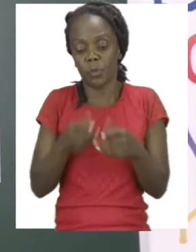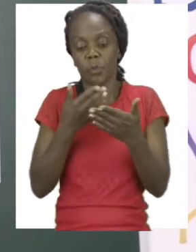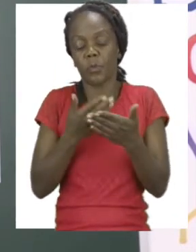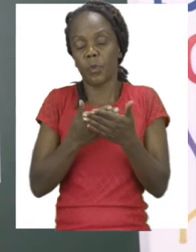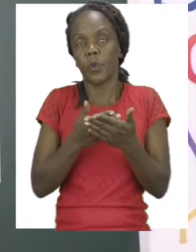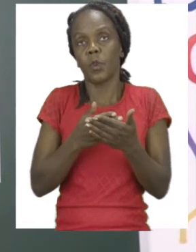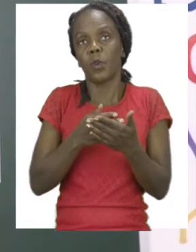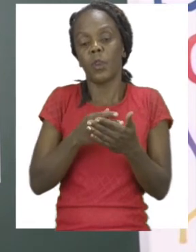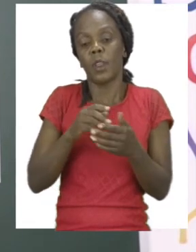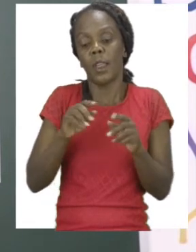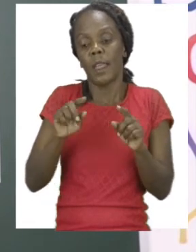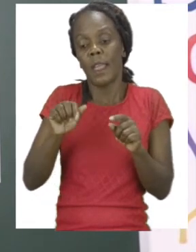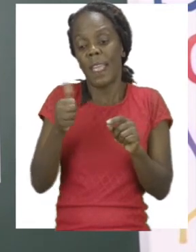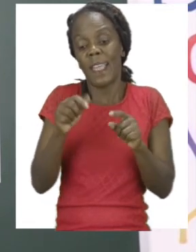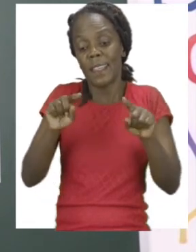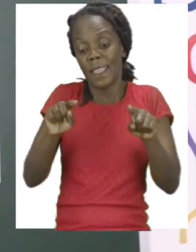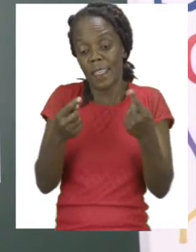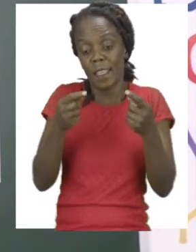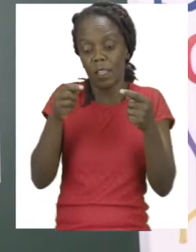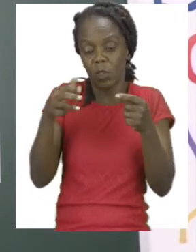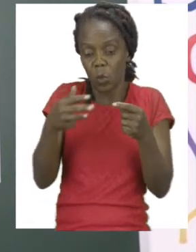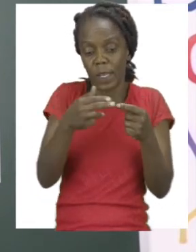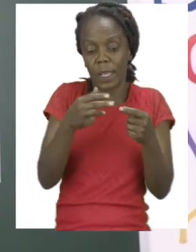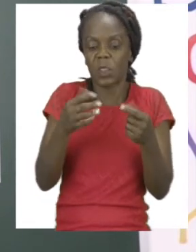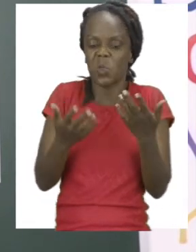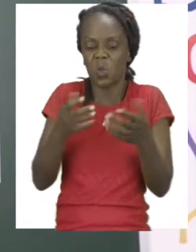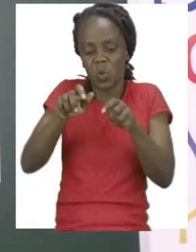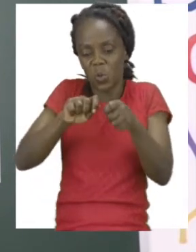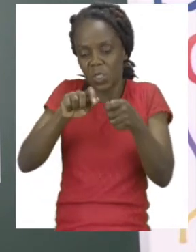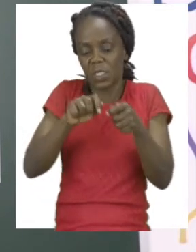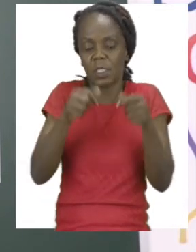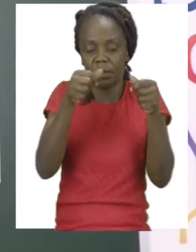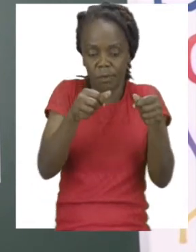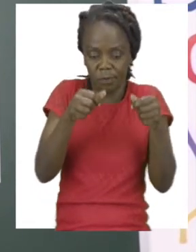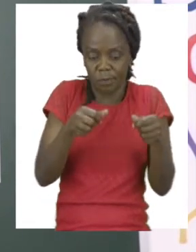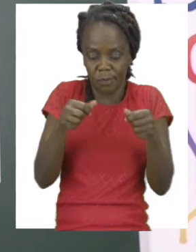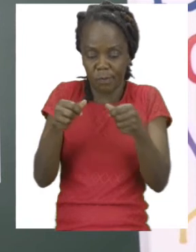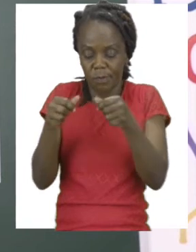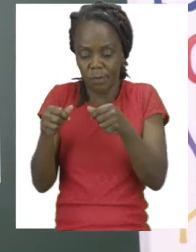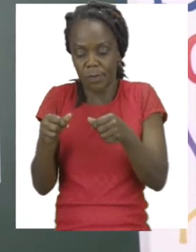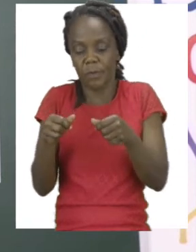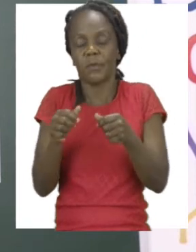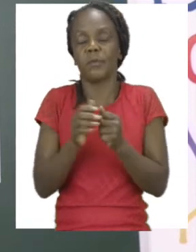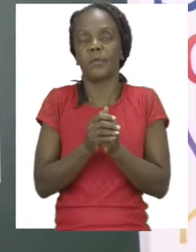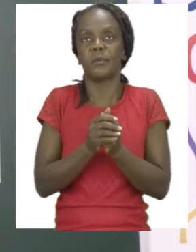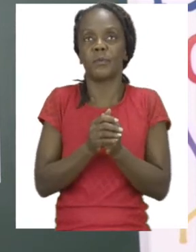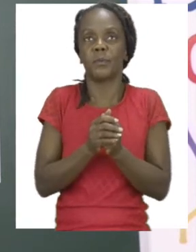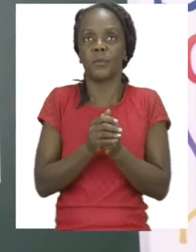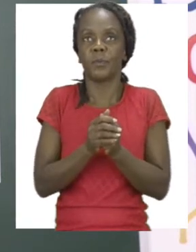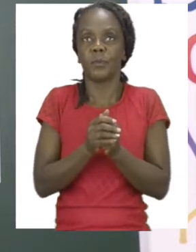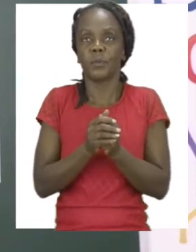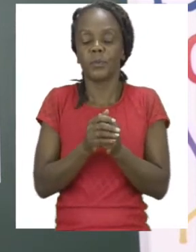Make sure that when you are done, you have not left any spaces. So, I will